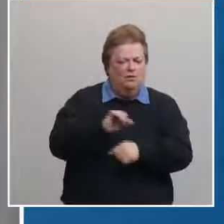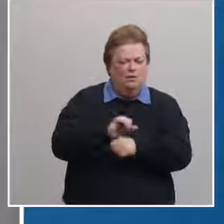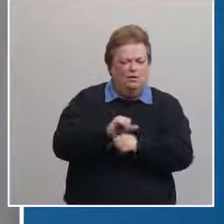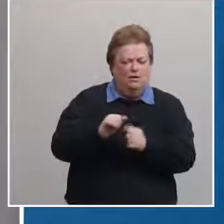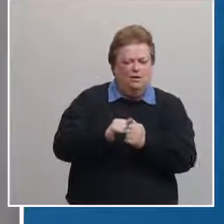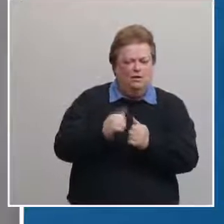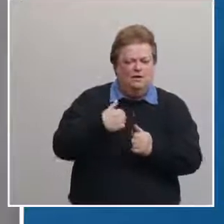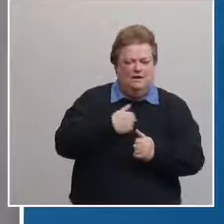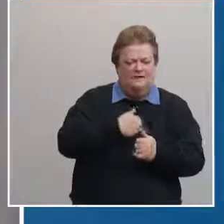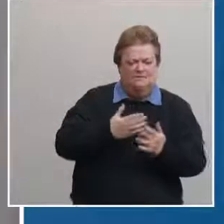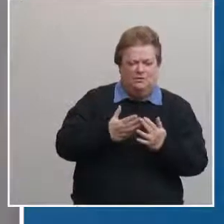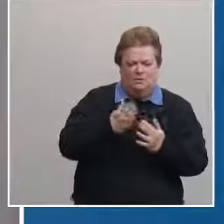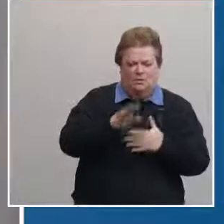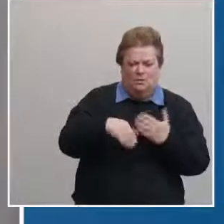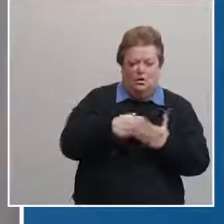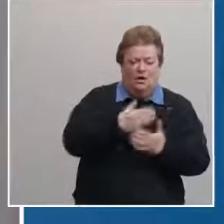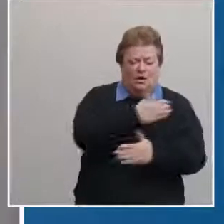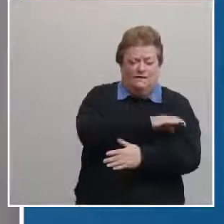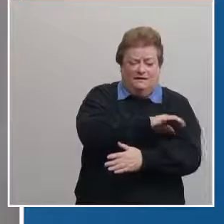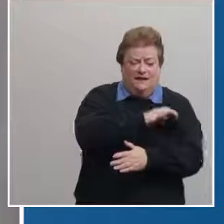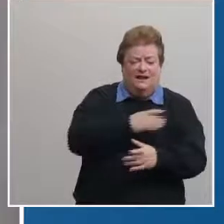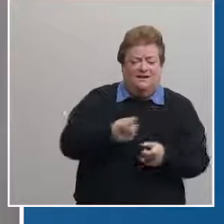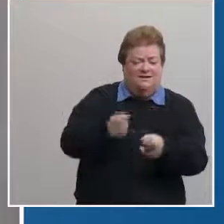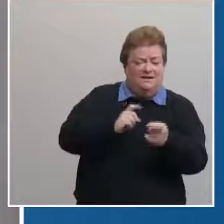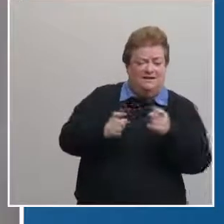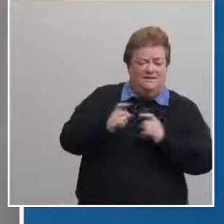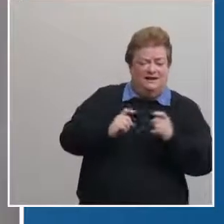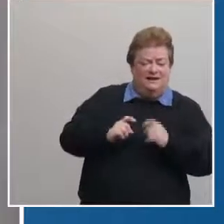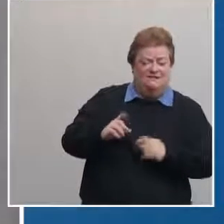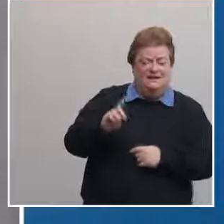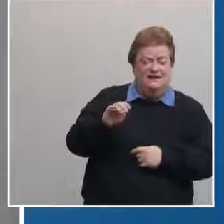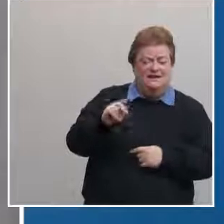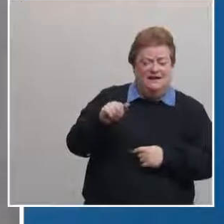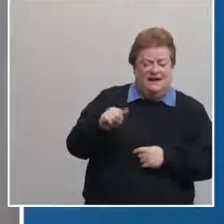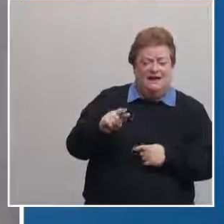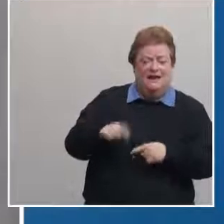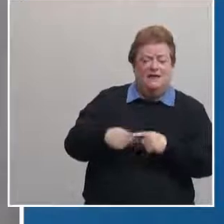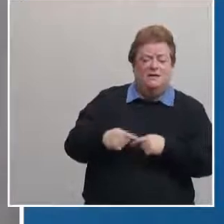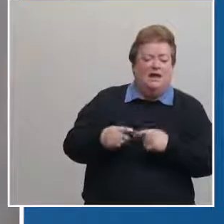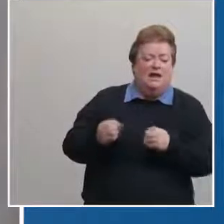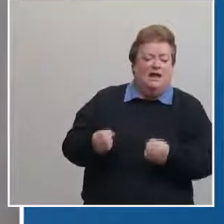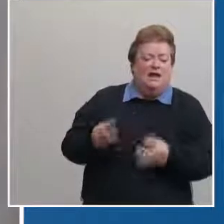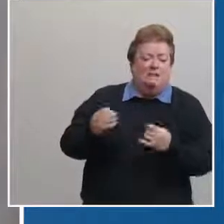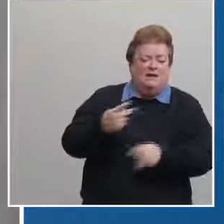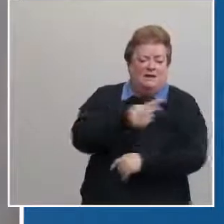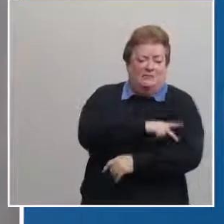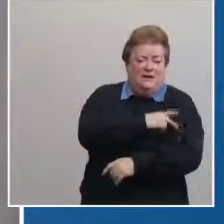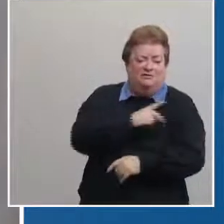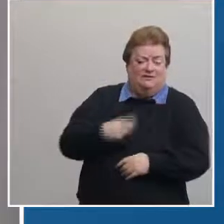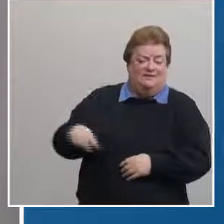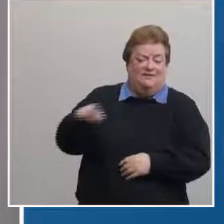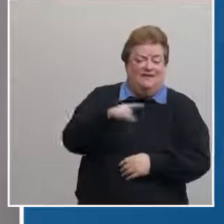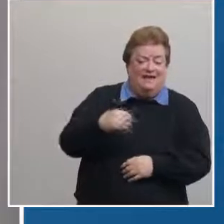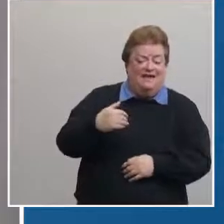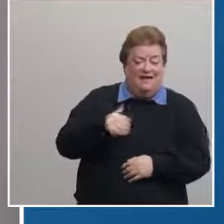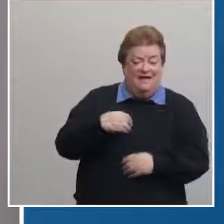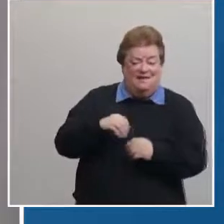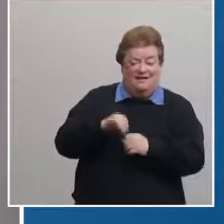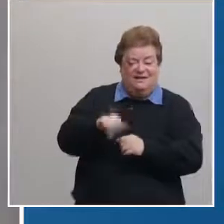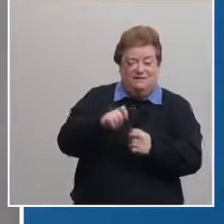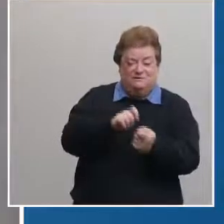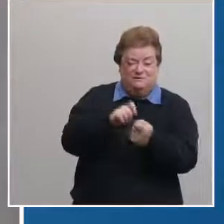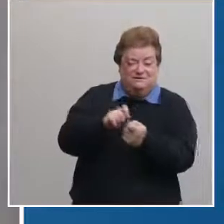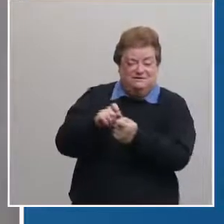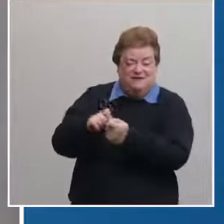the individual clinics and they have provided data to us on how many patients they have in specific age groups